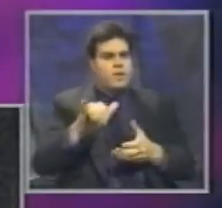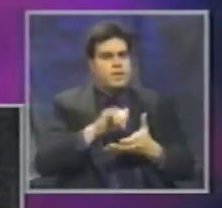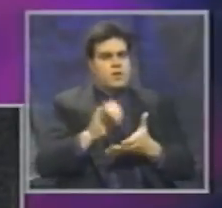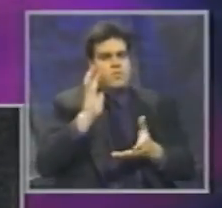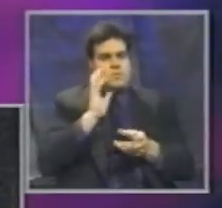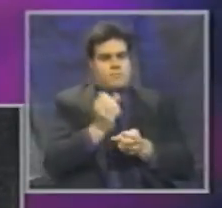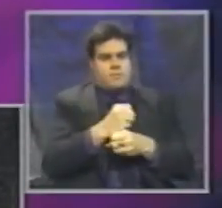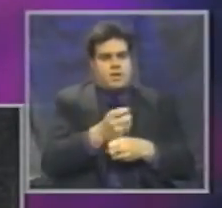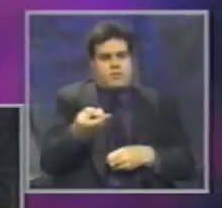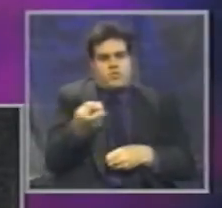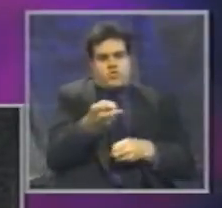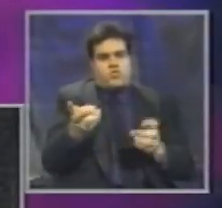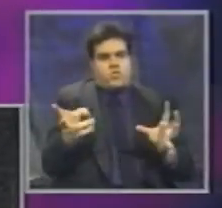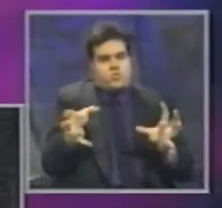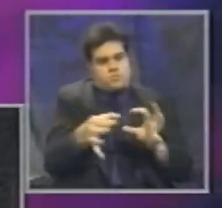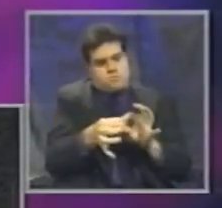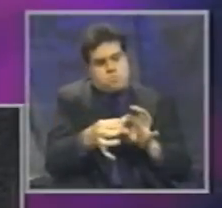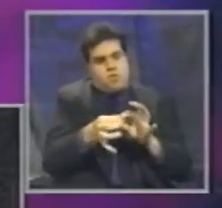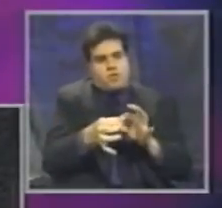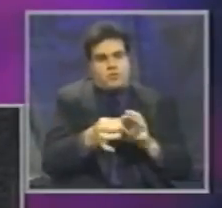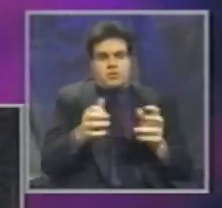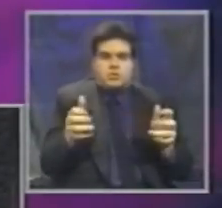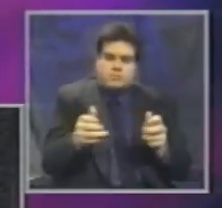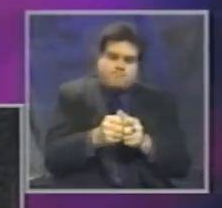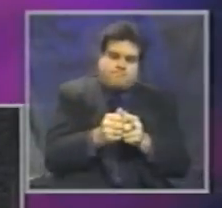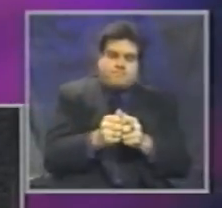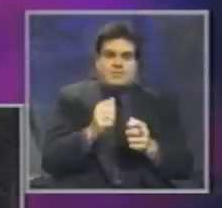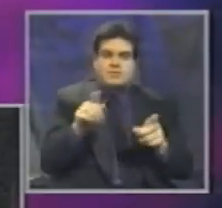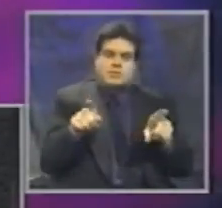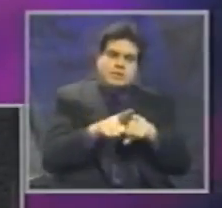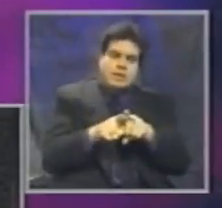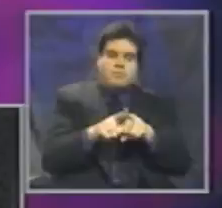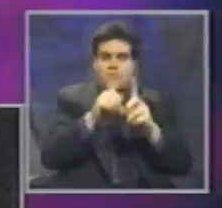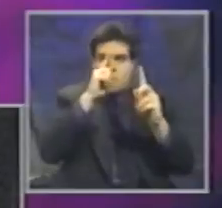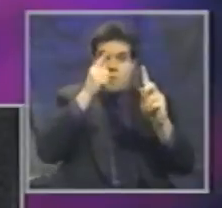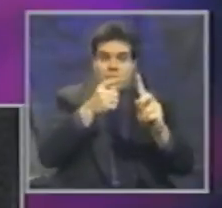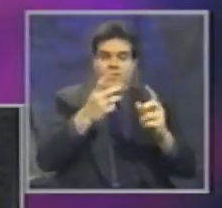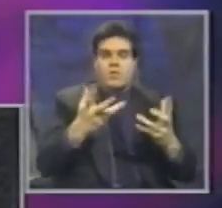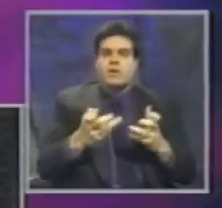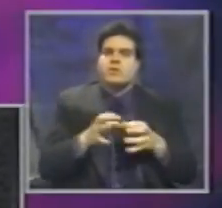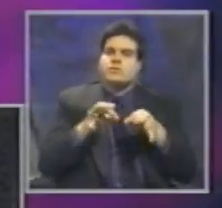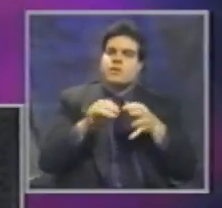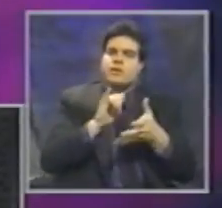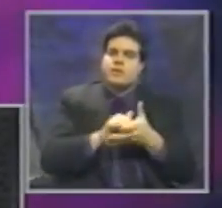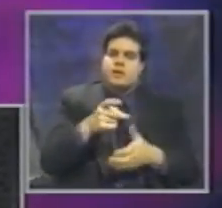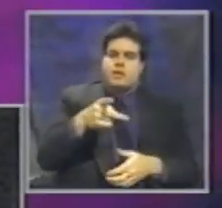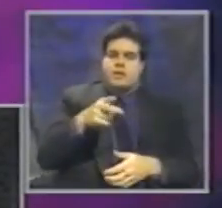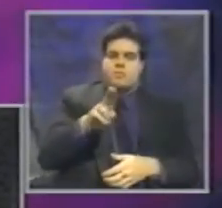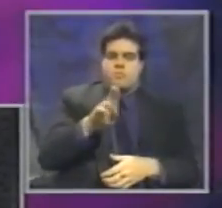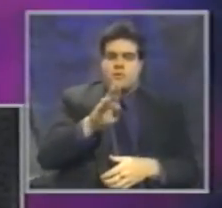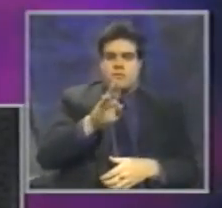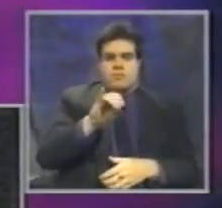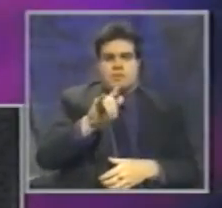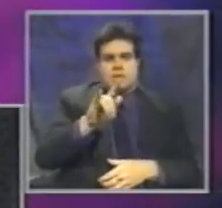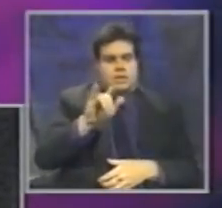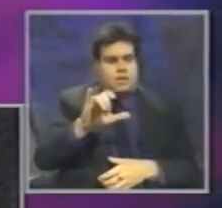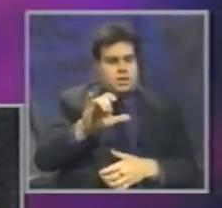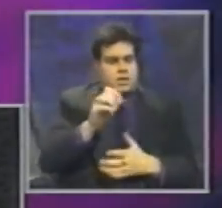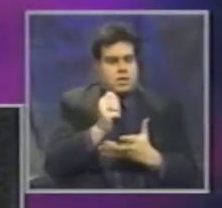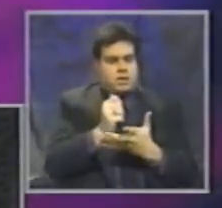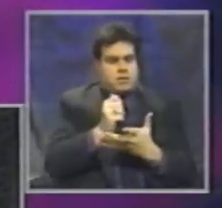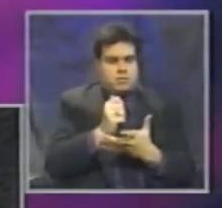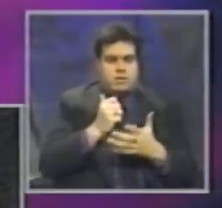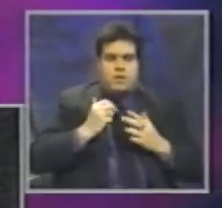closer as partners seeking common goals. I do want to explain that public health has a lot to bring to this